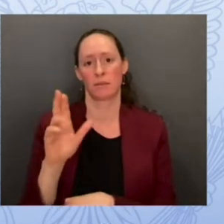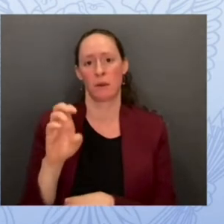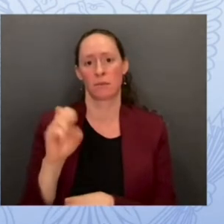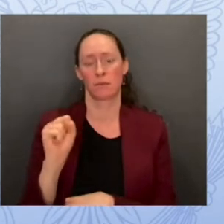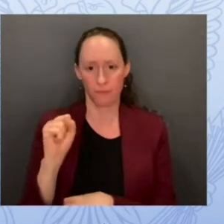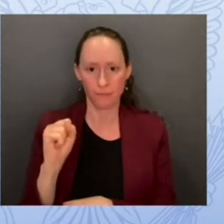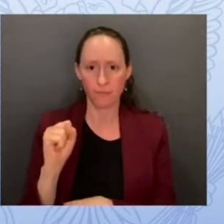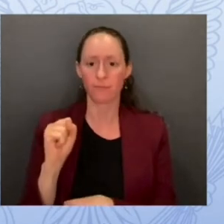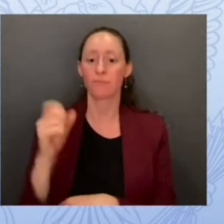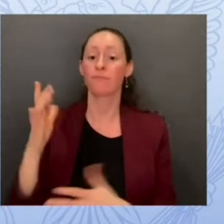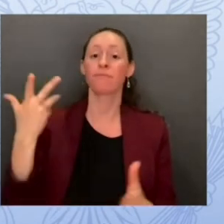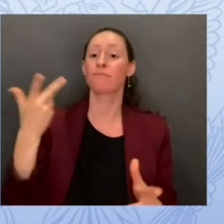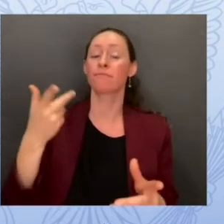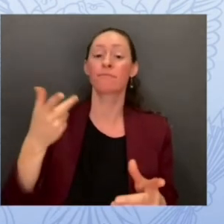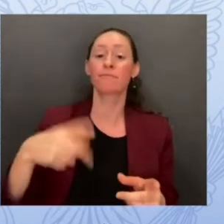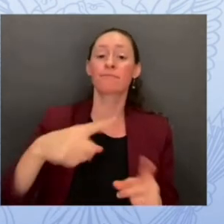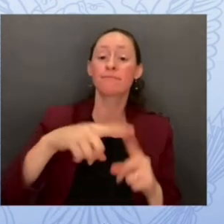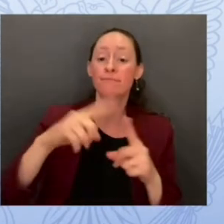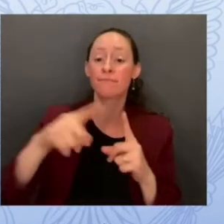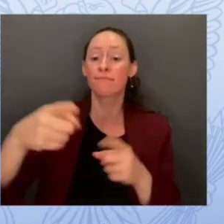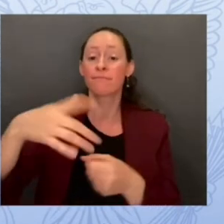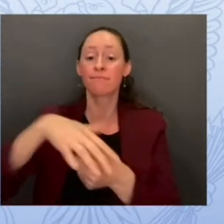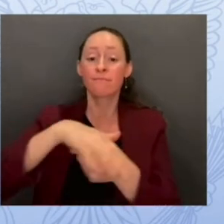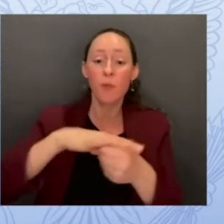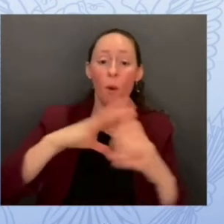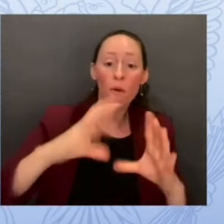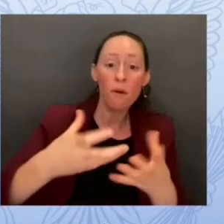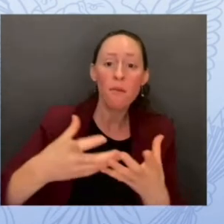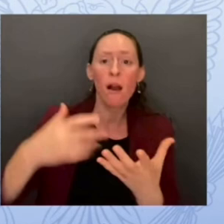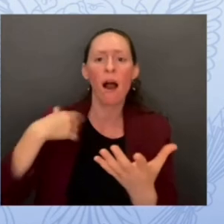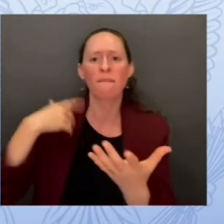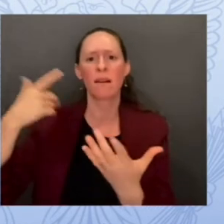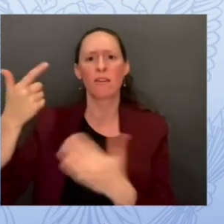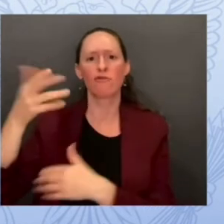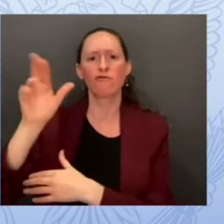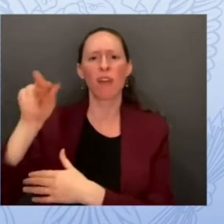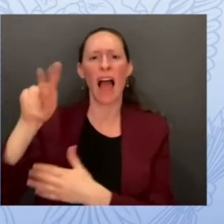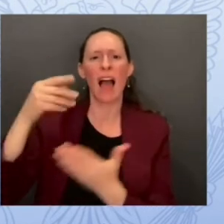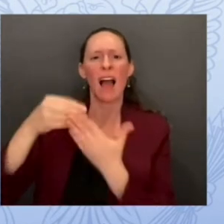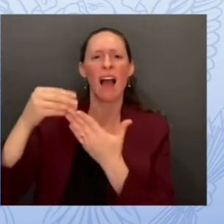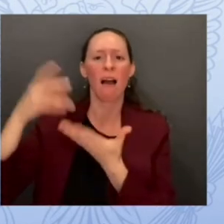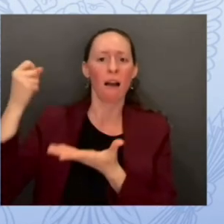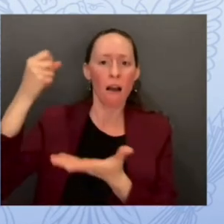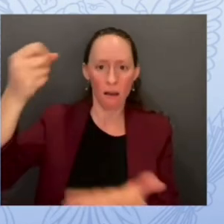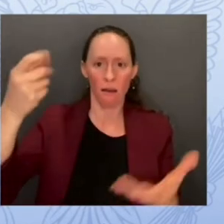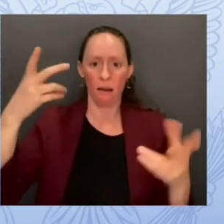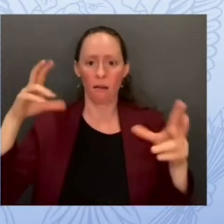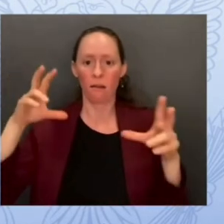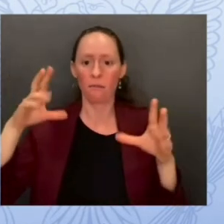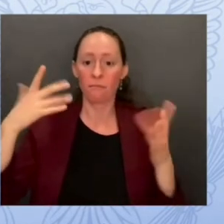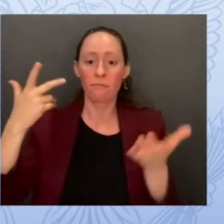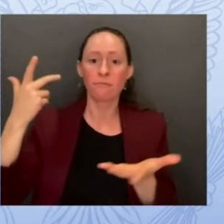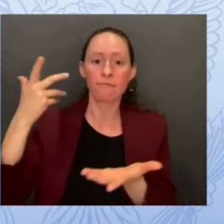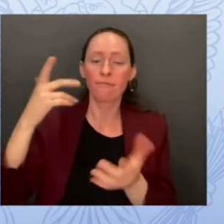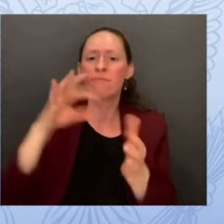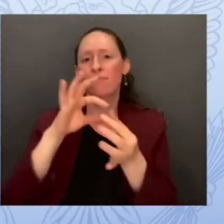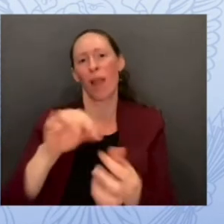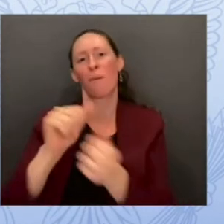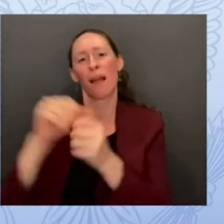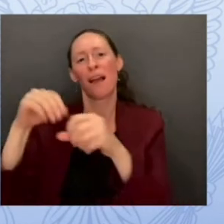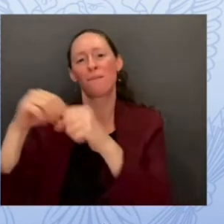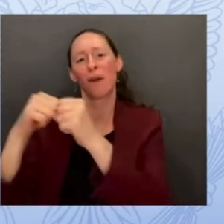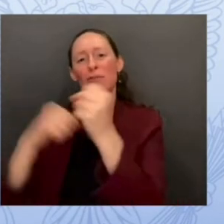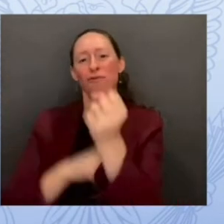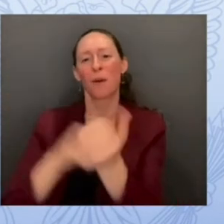program which is fantastic came with the infrastructure bill uh 375 million we wrote specific language in